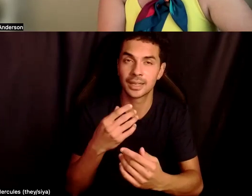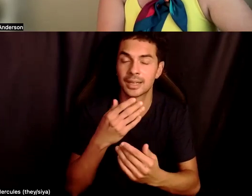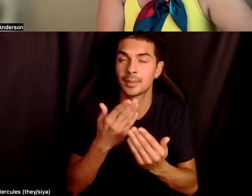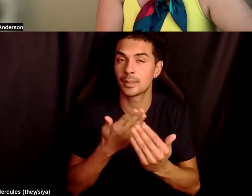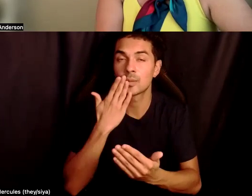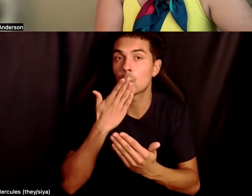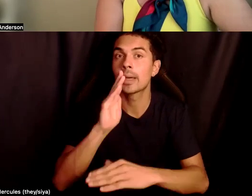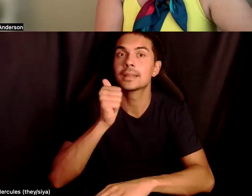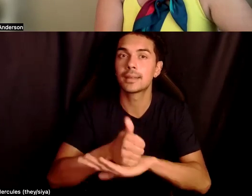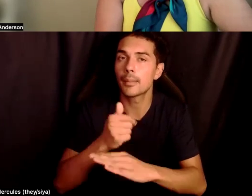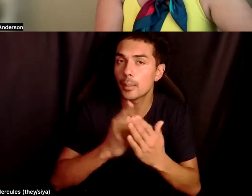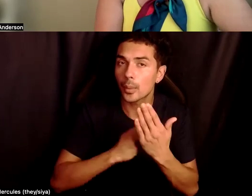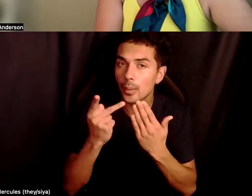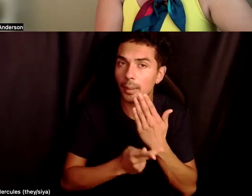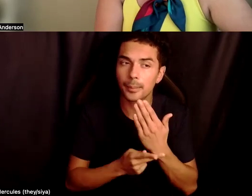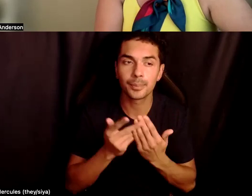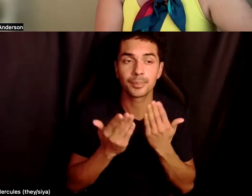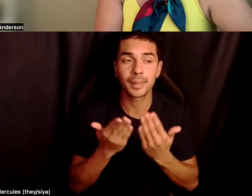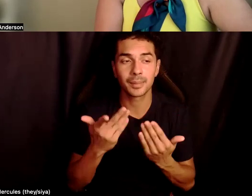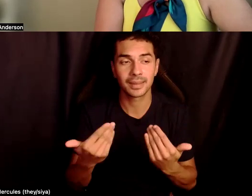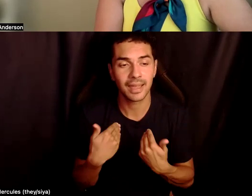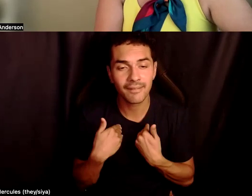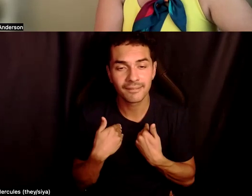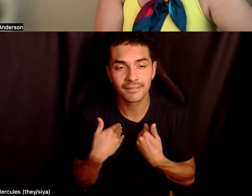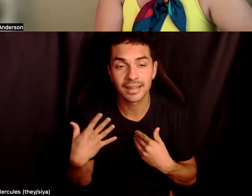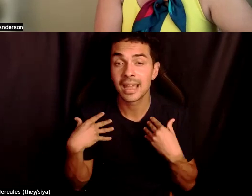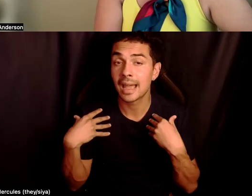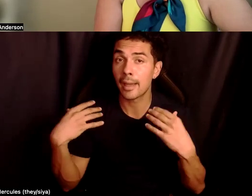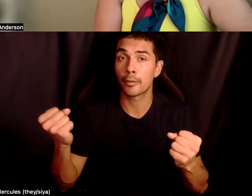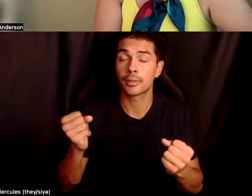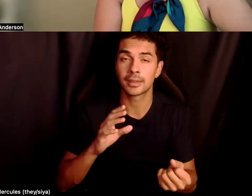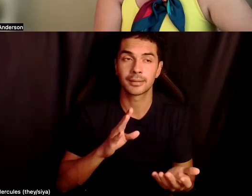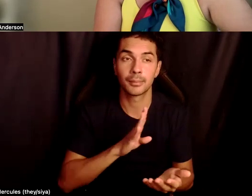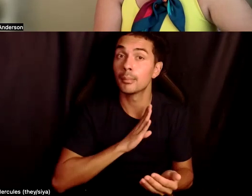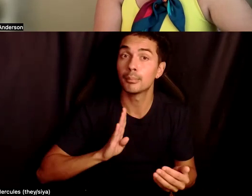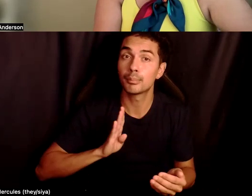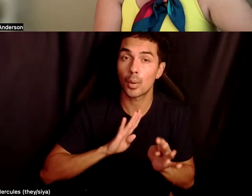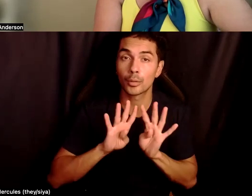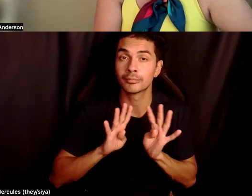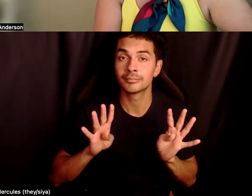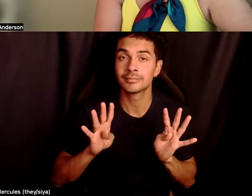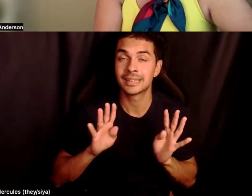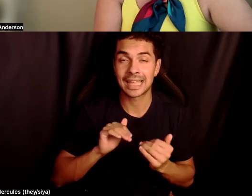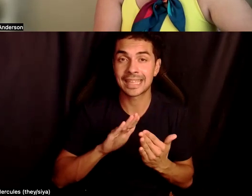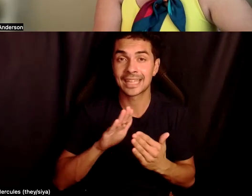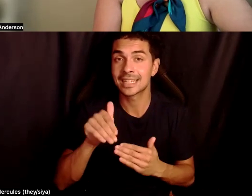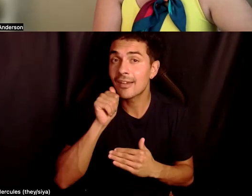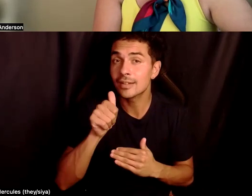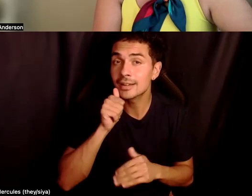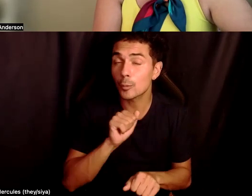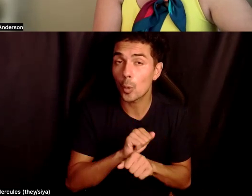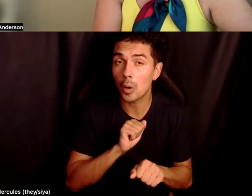program. Um, you know, maybe they have a healthy board that's engaged in their day-to-day work.